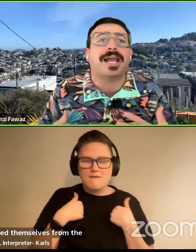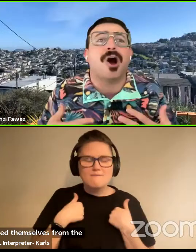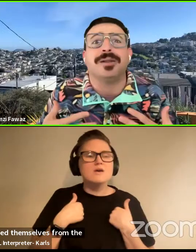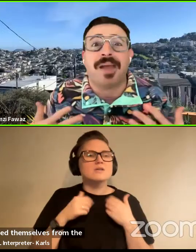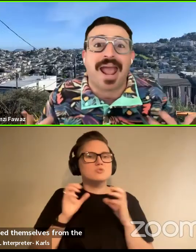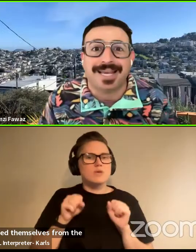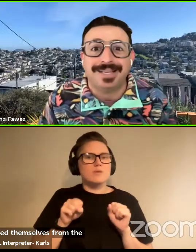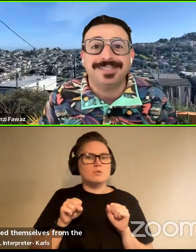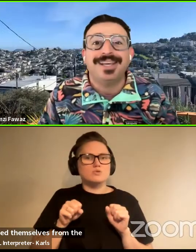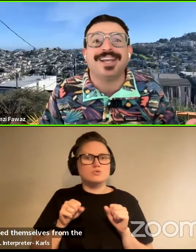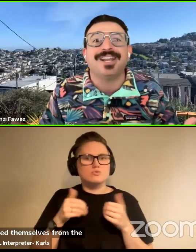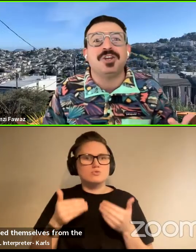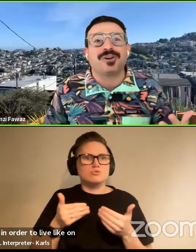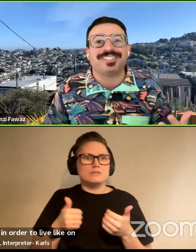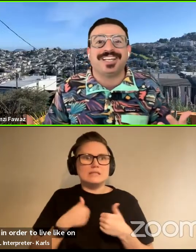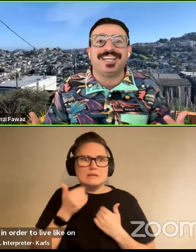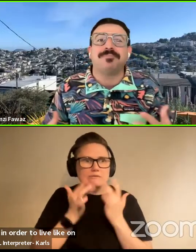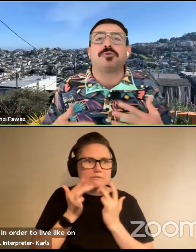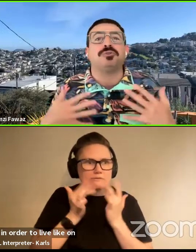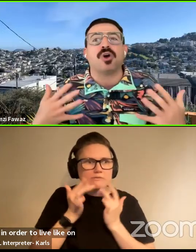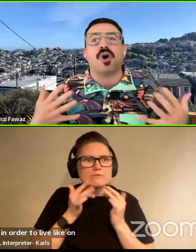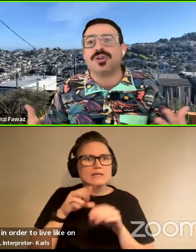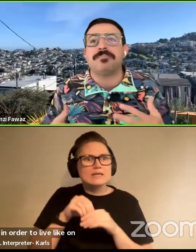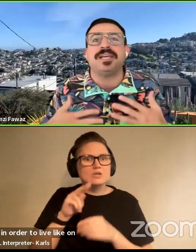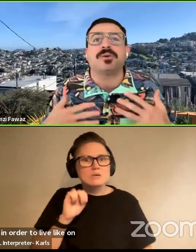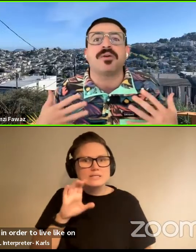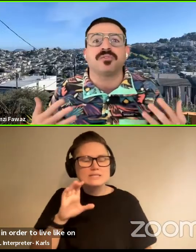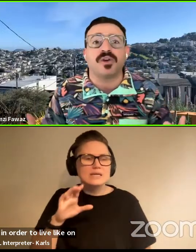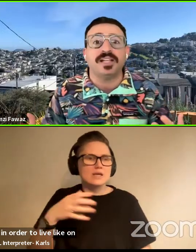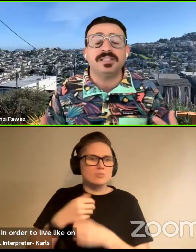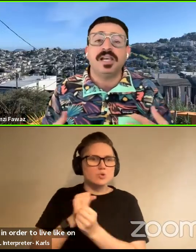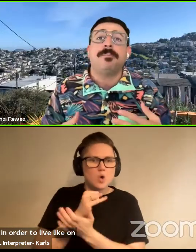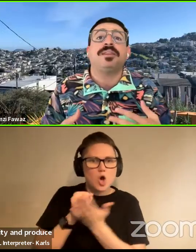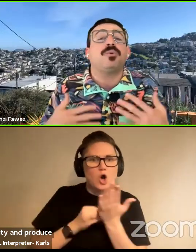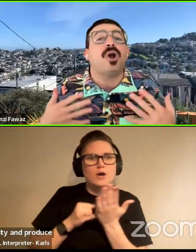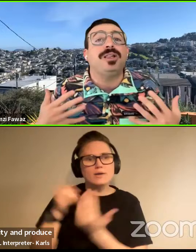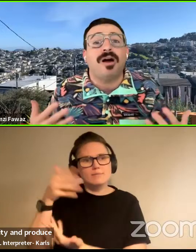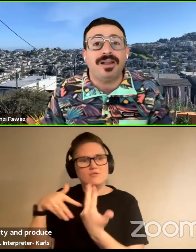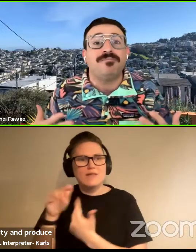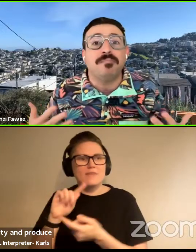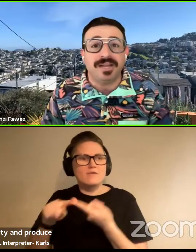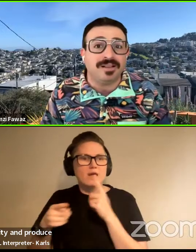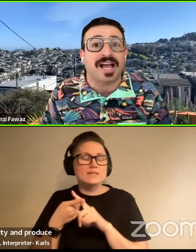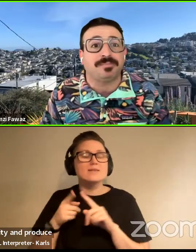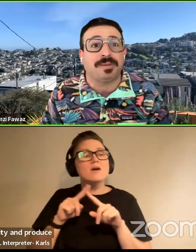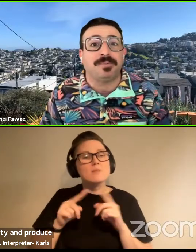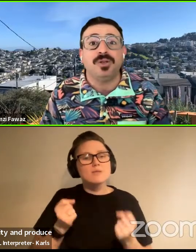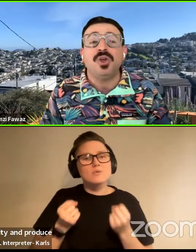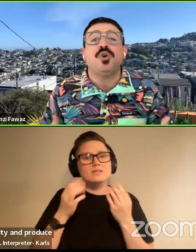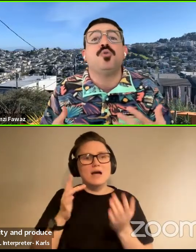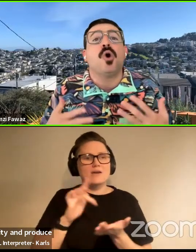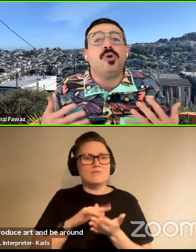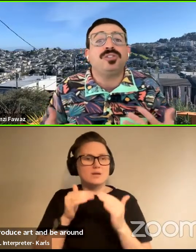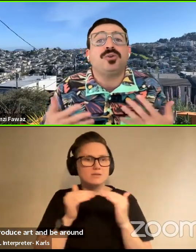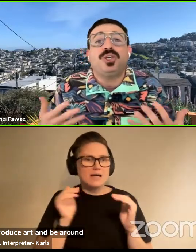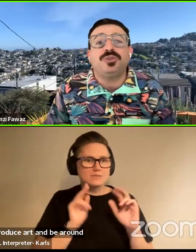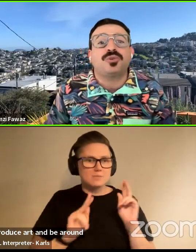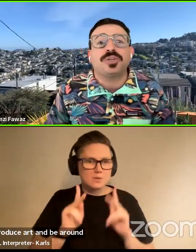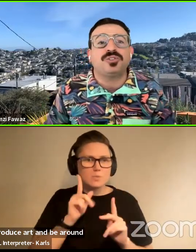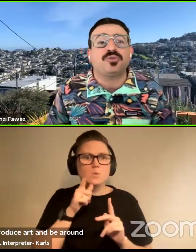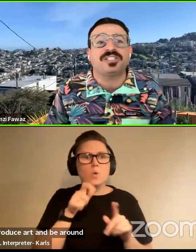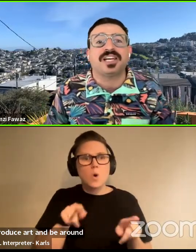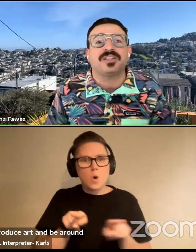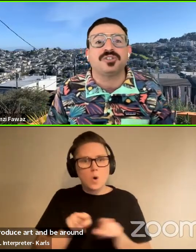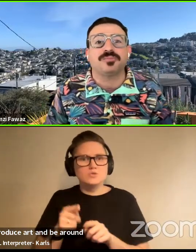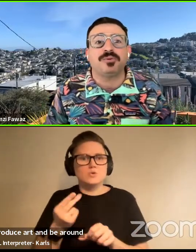live like on pennies in New York City and produce art and be around their friends. But there were a lot of middle-class people who also